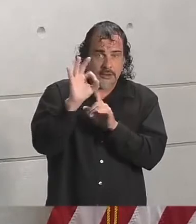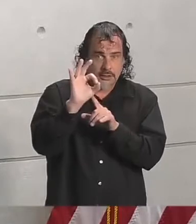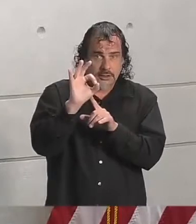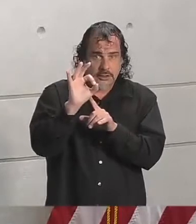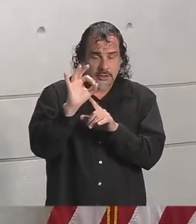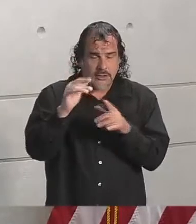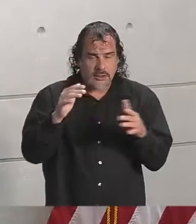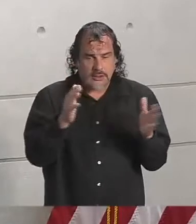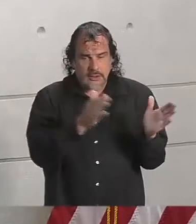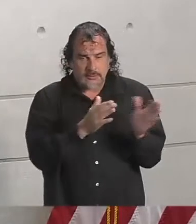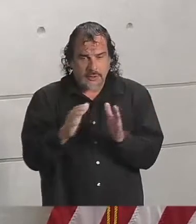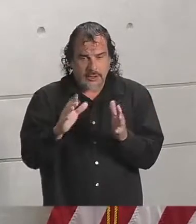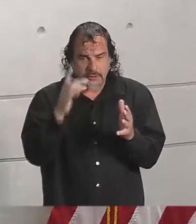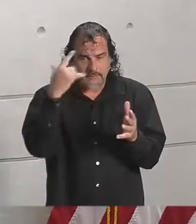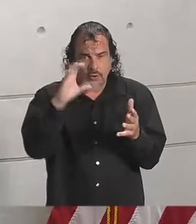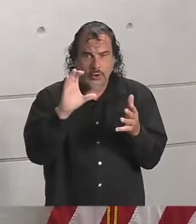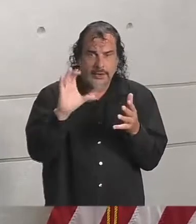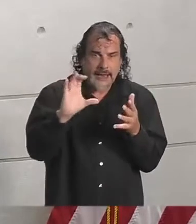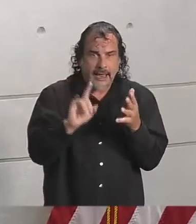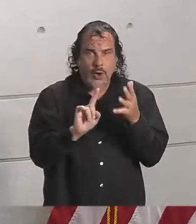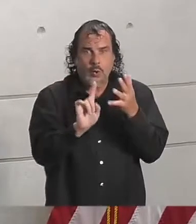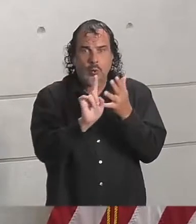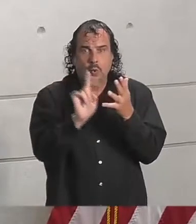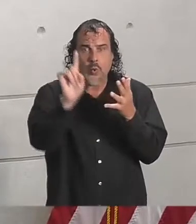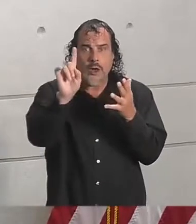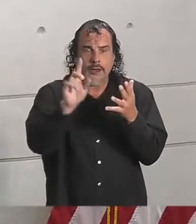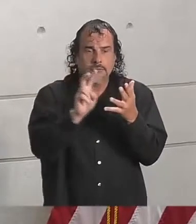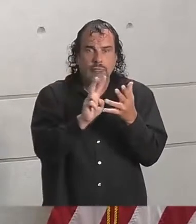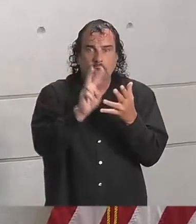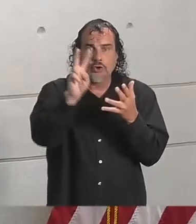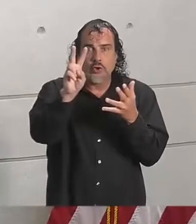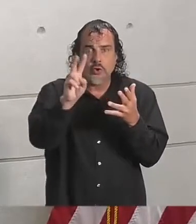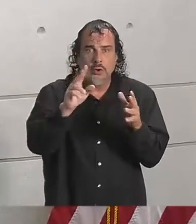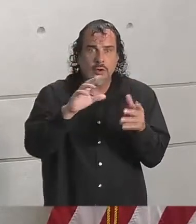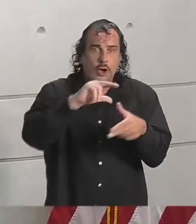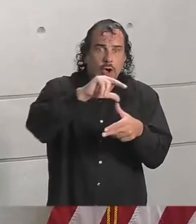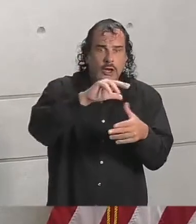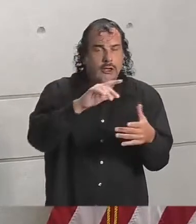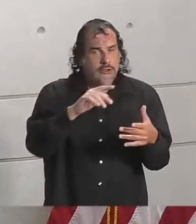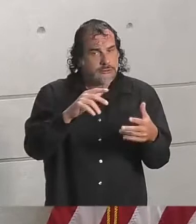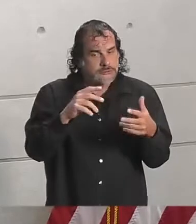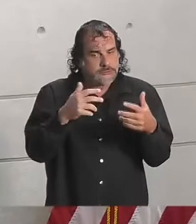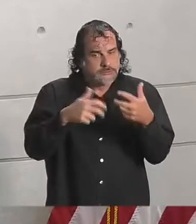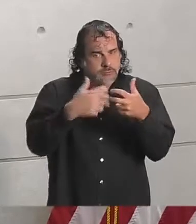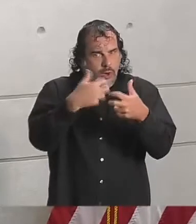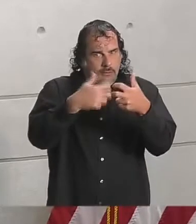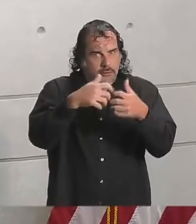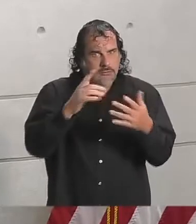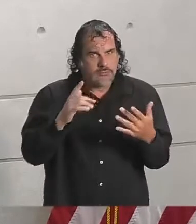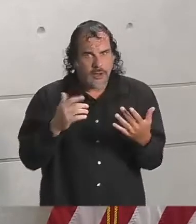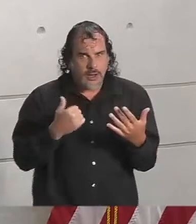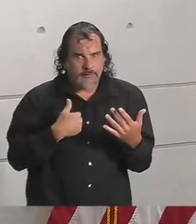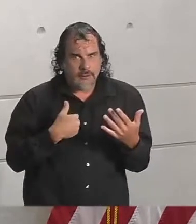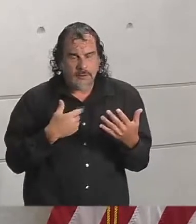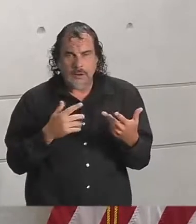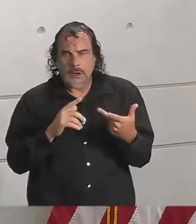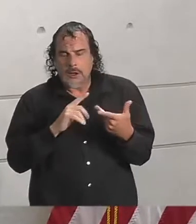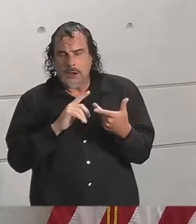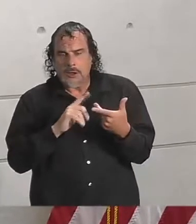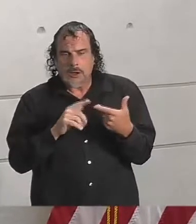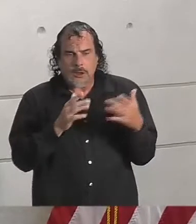a Cat 1 or Cat 2 hurricane is always complicated. Planning for it during